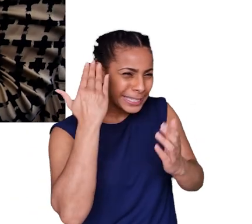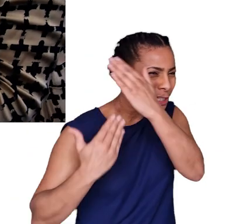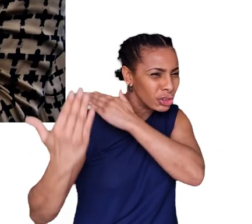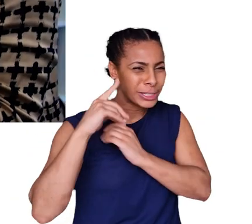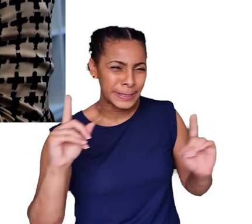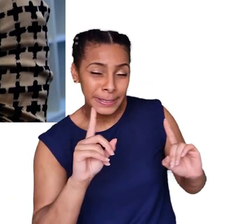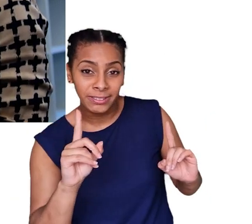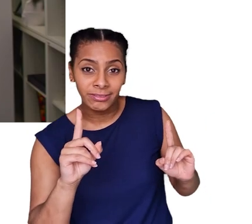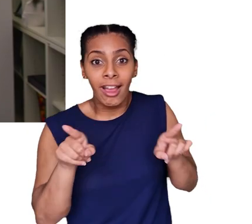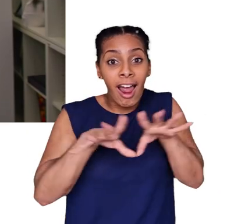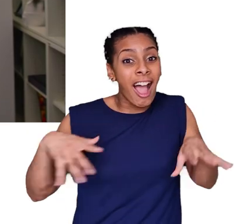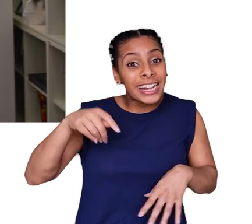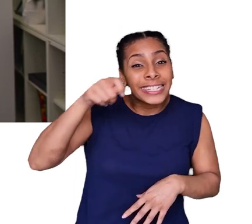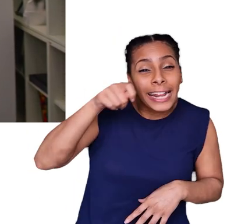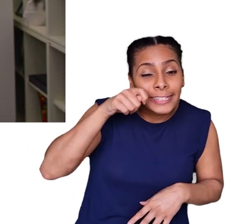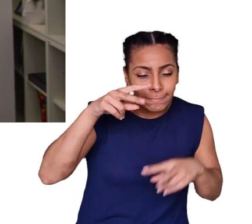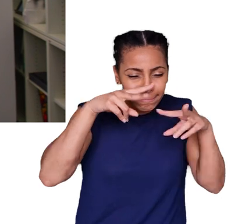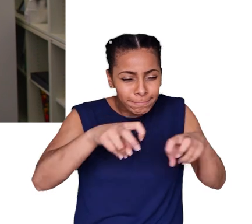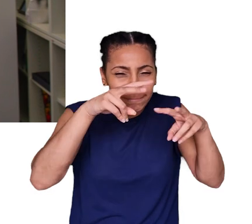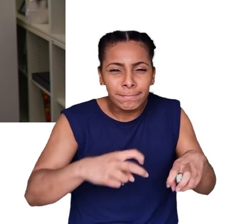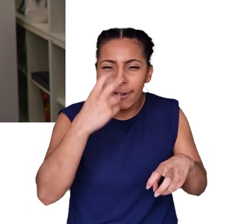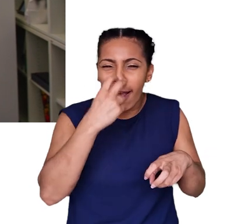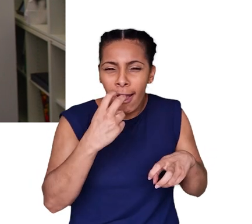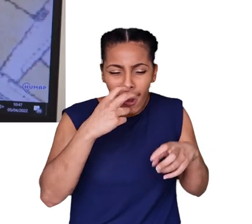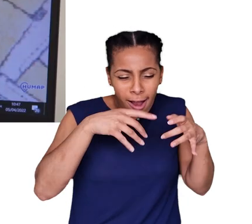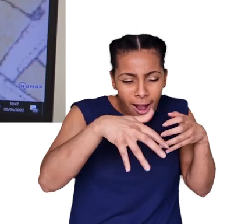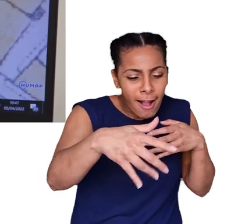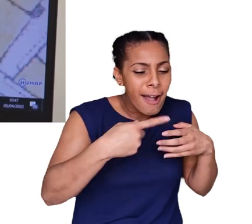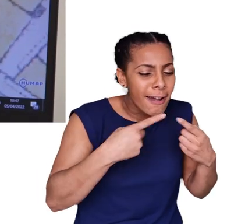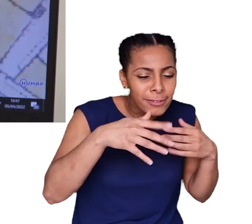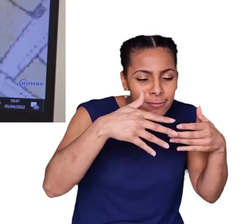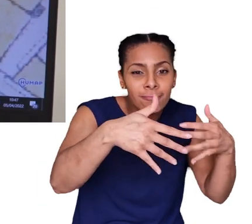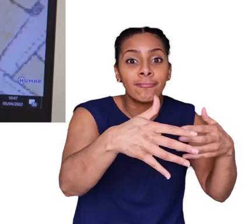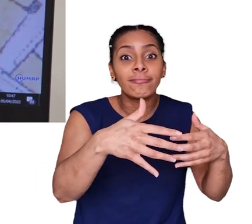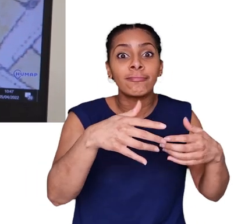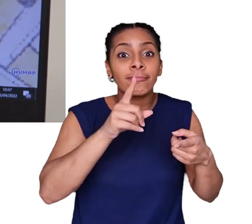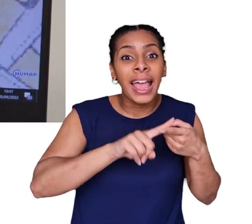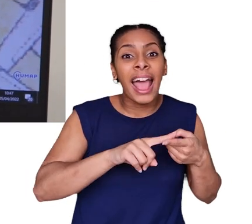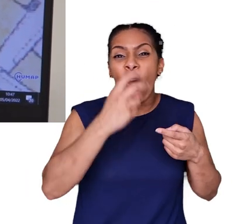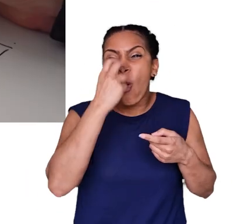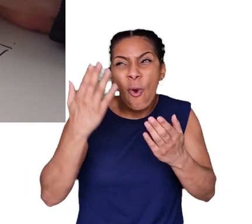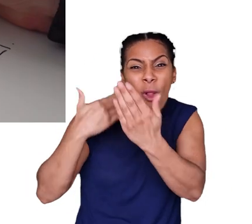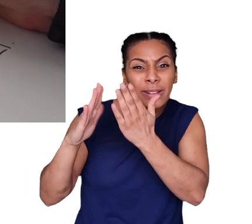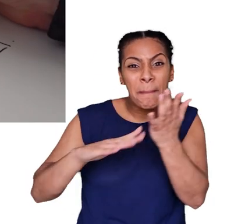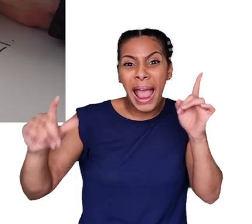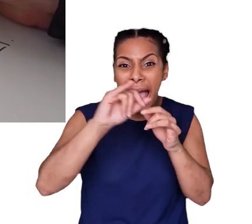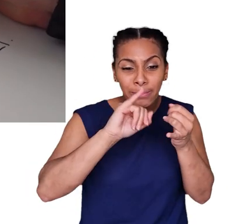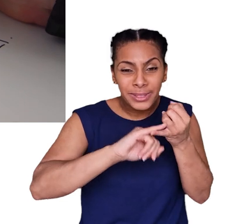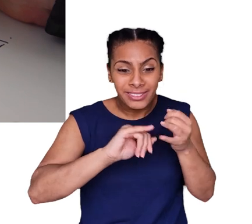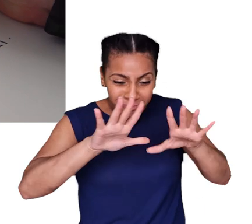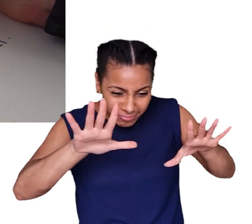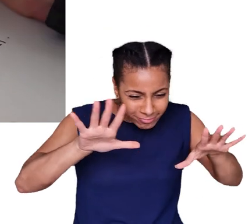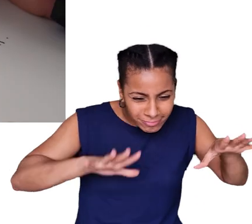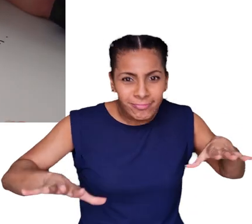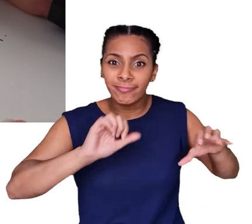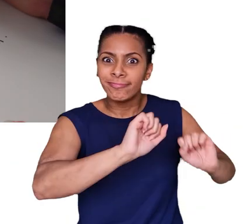so I get to look into archives and historical maps to really understand the place and history of a site and a